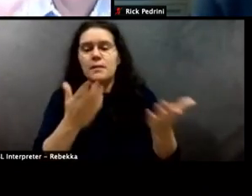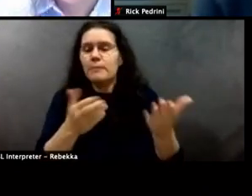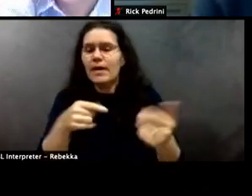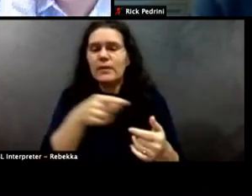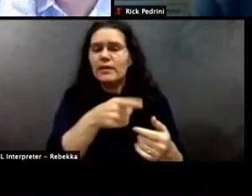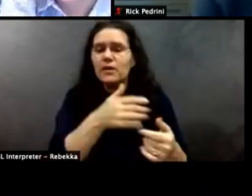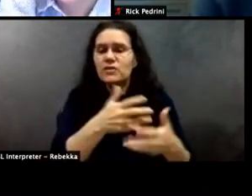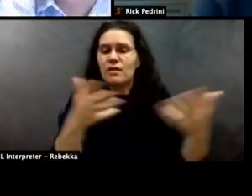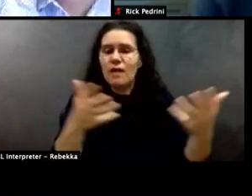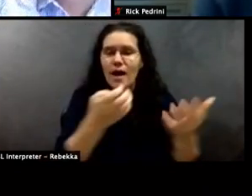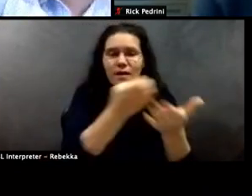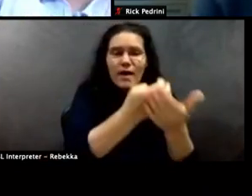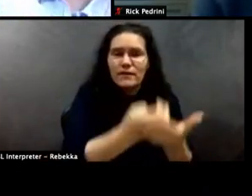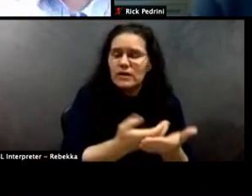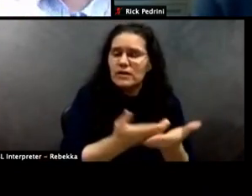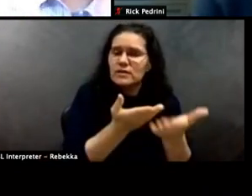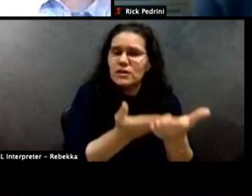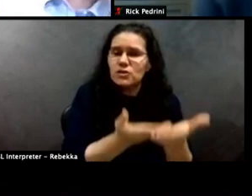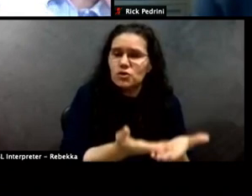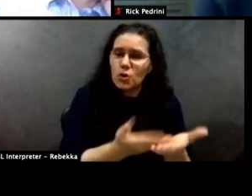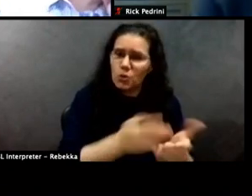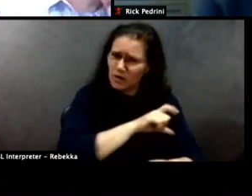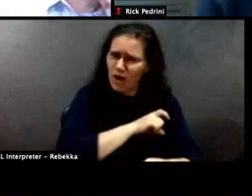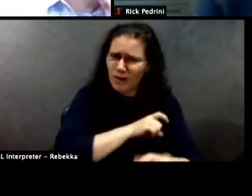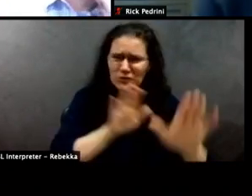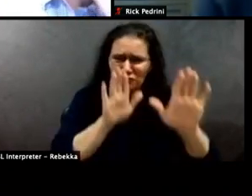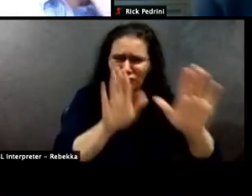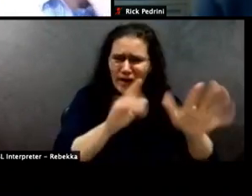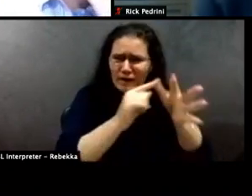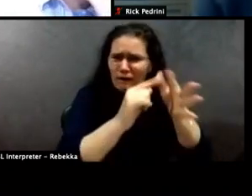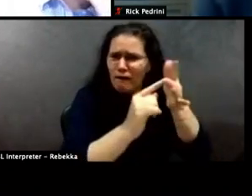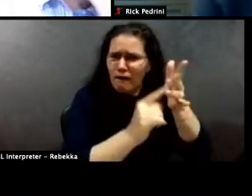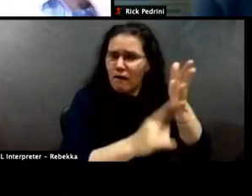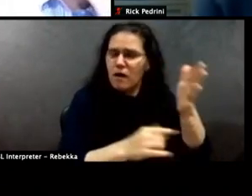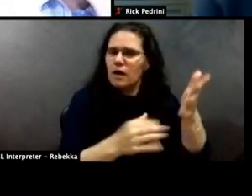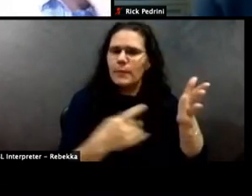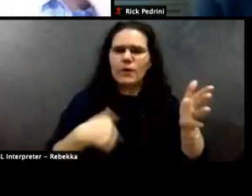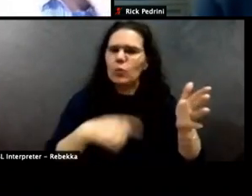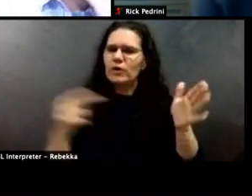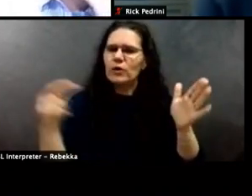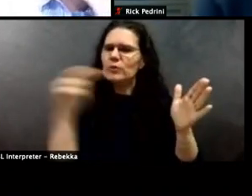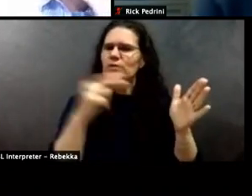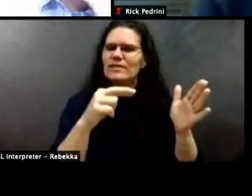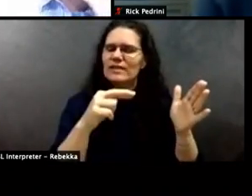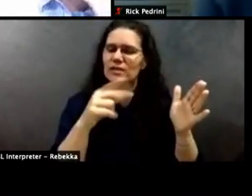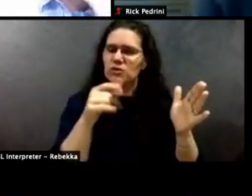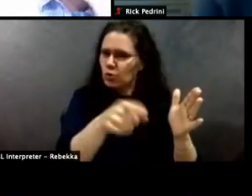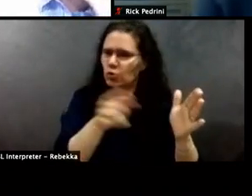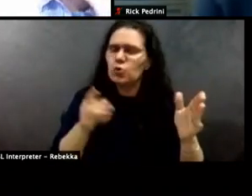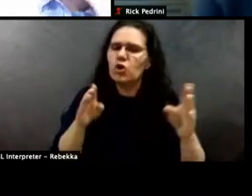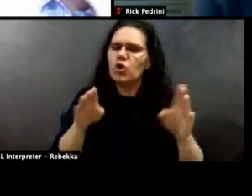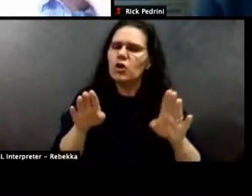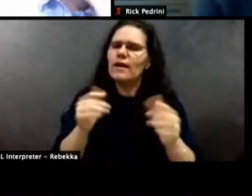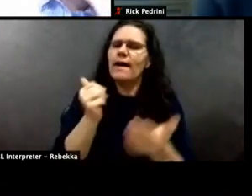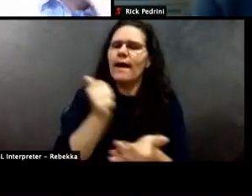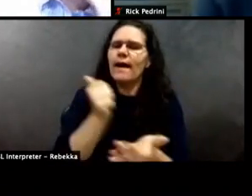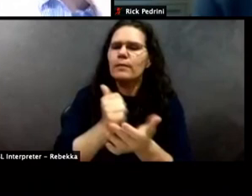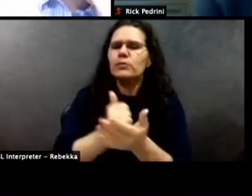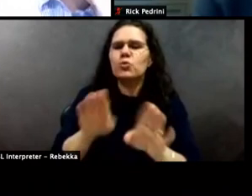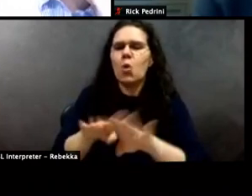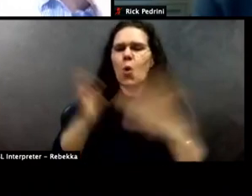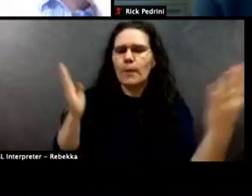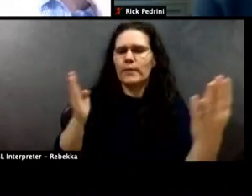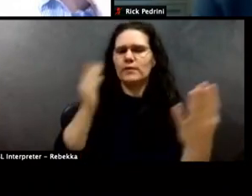shows how great cops are, but we can't see that. Right. And so that's one way forward. And and